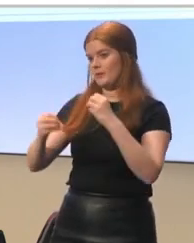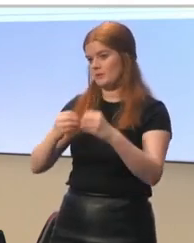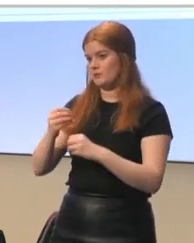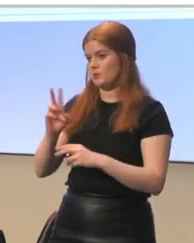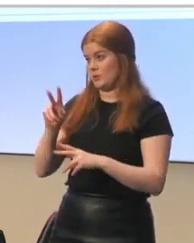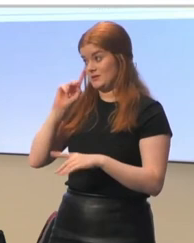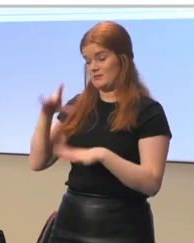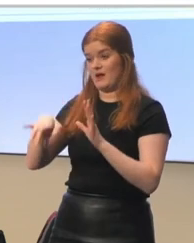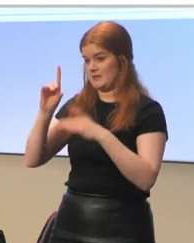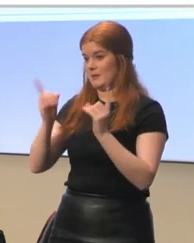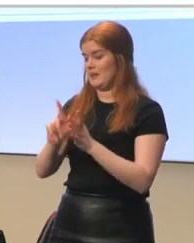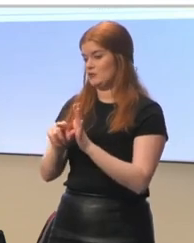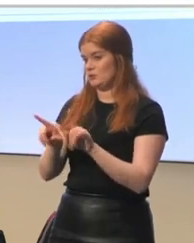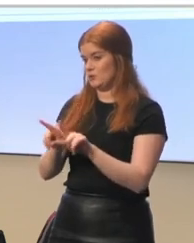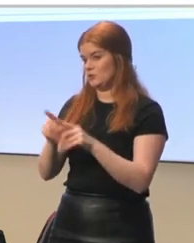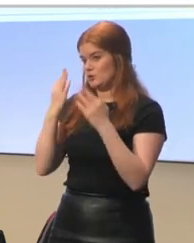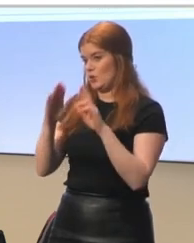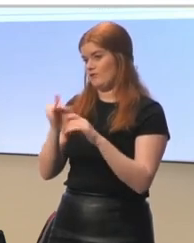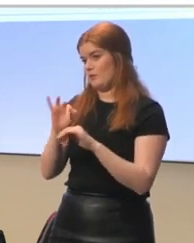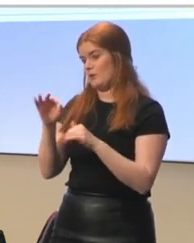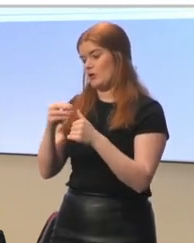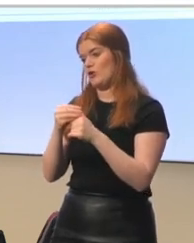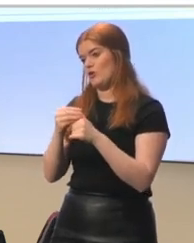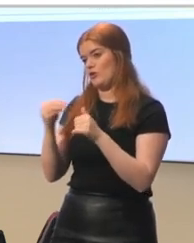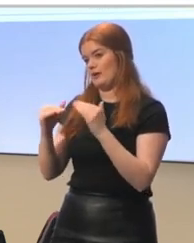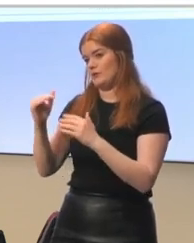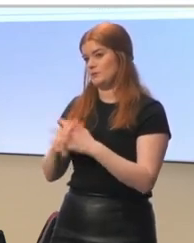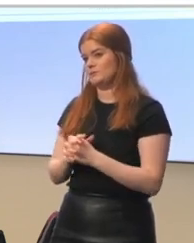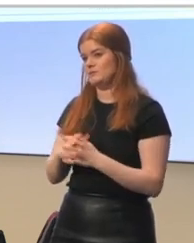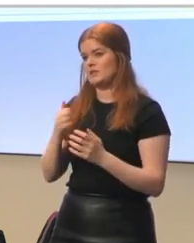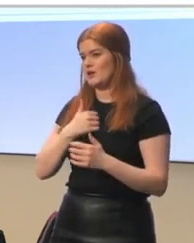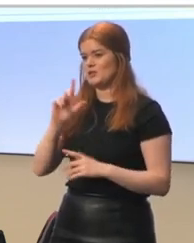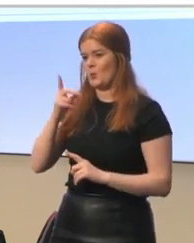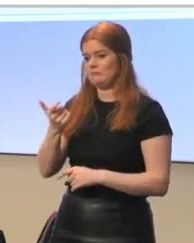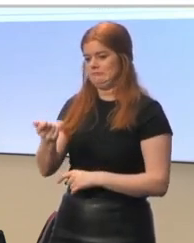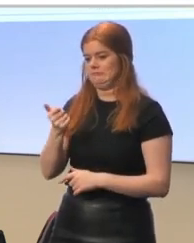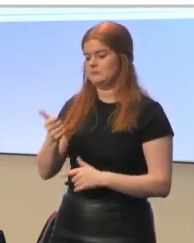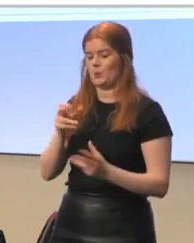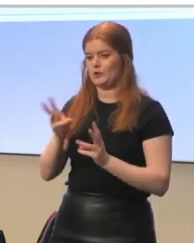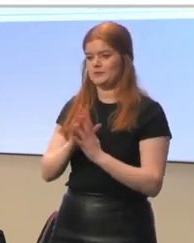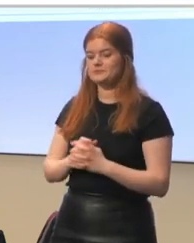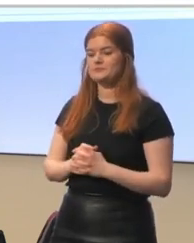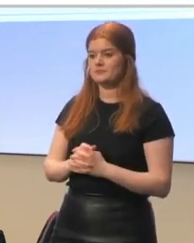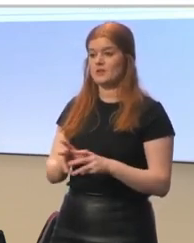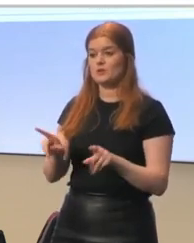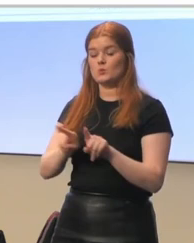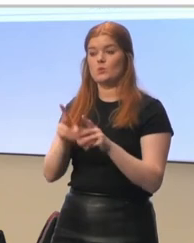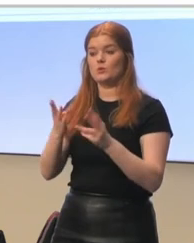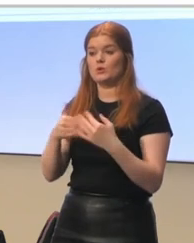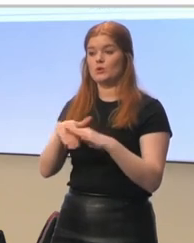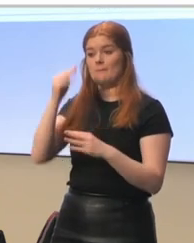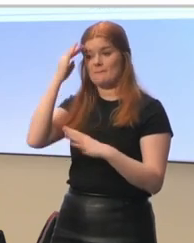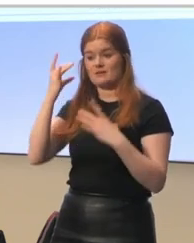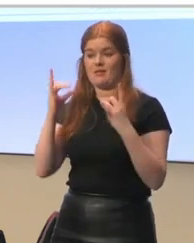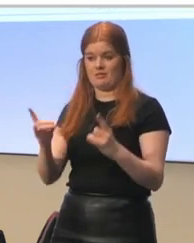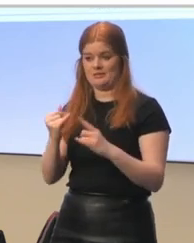demand also later, from another level. Sorry, I don't know why. They wanted to include mental health in the curriculum,